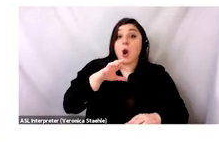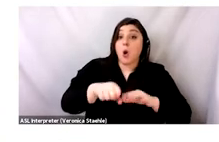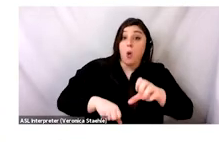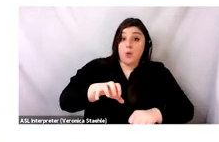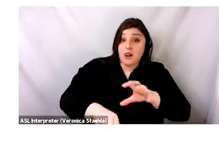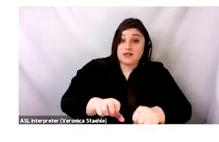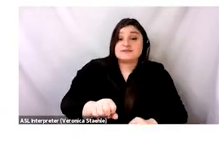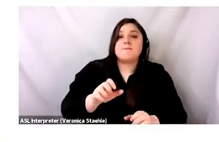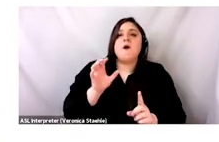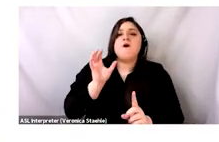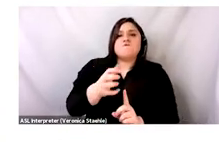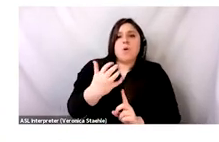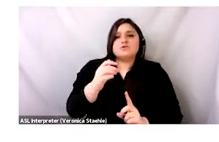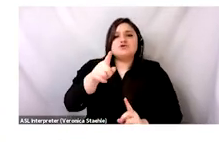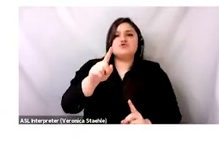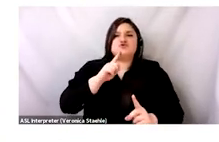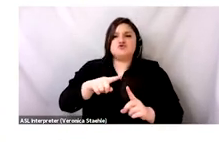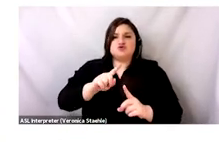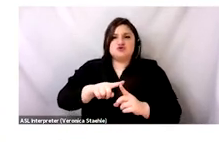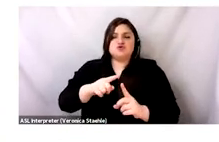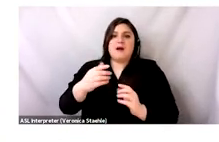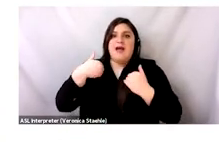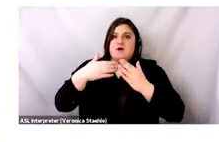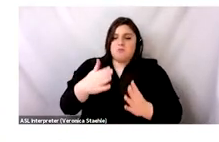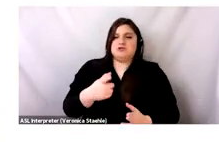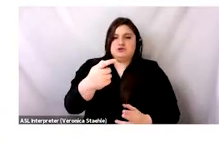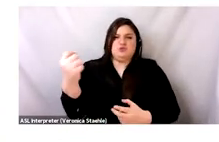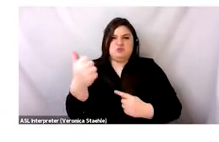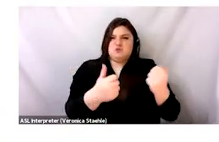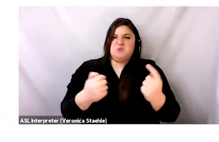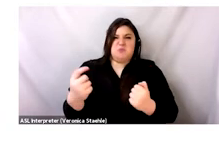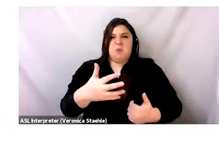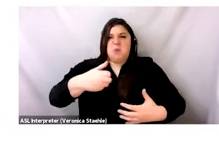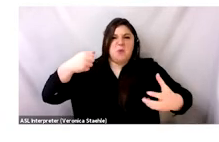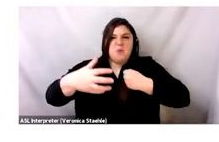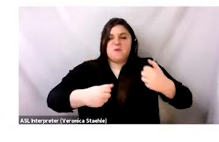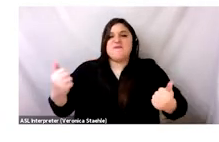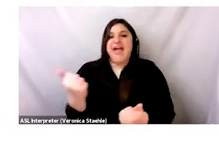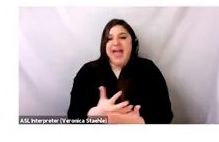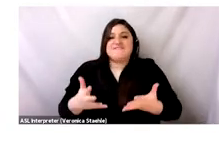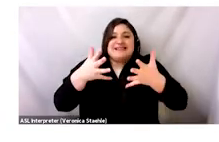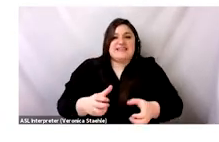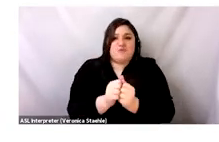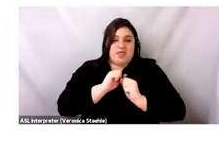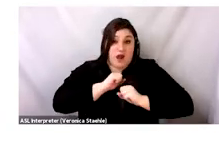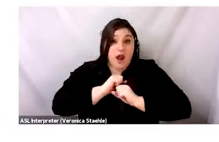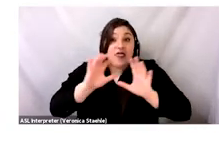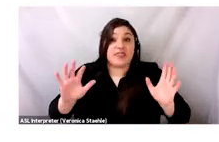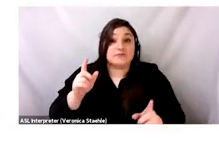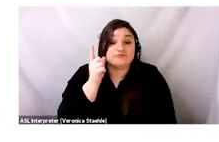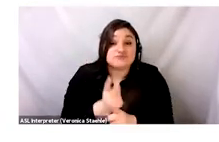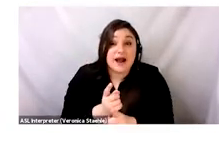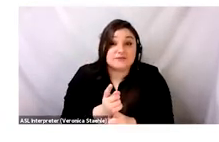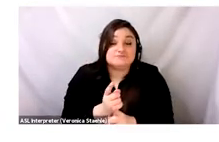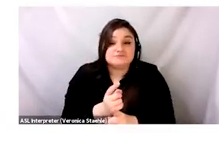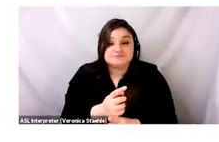of colonialism is to strip people away from what they know or the way of life in order to control them. And I mean, if it goes down to,